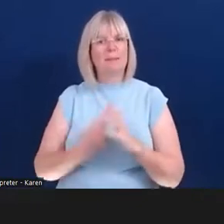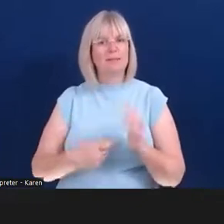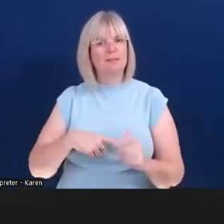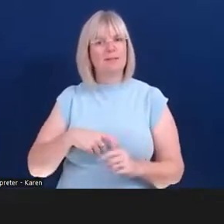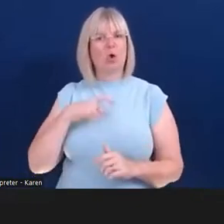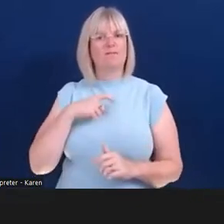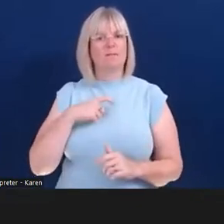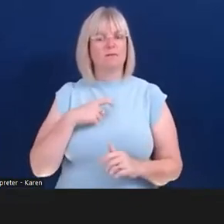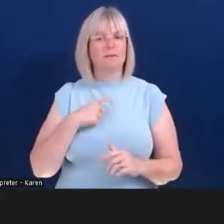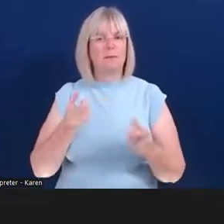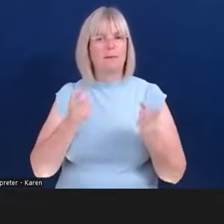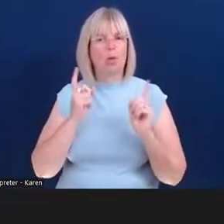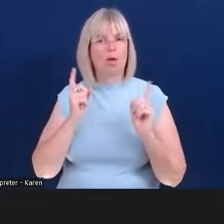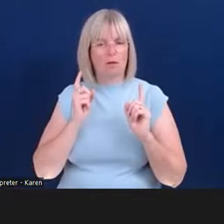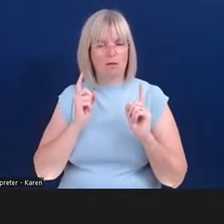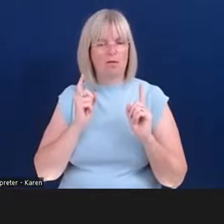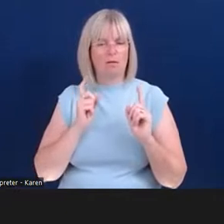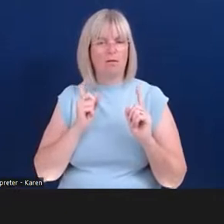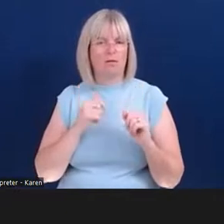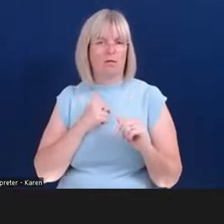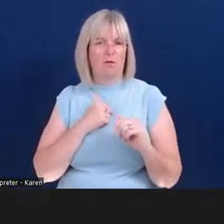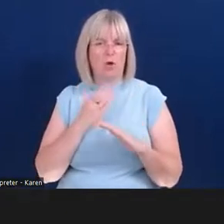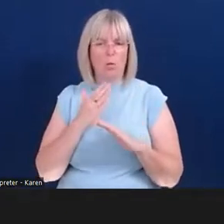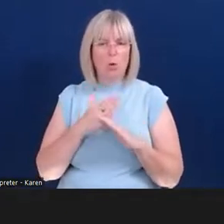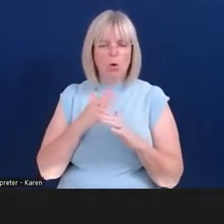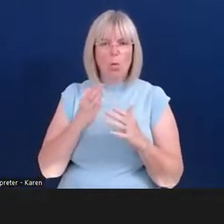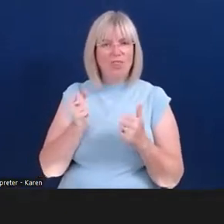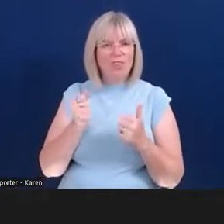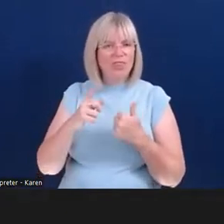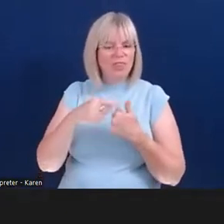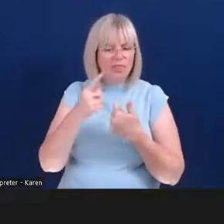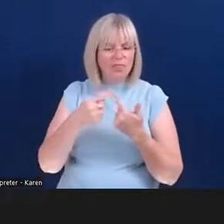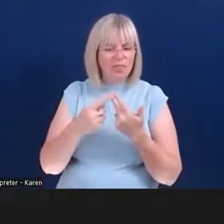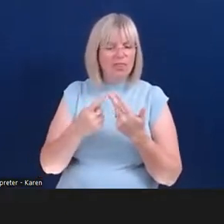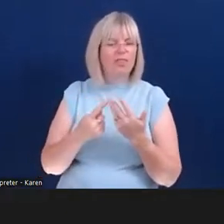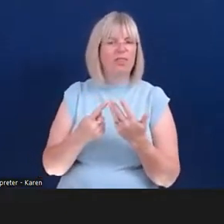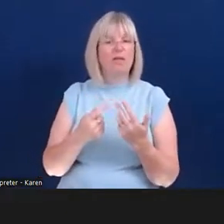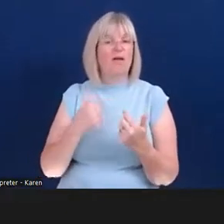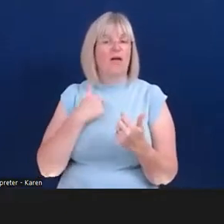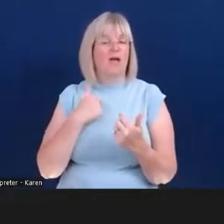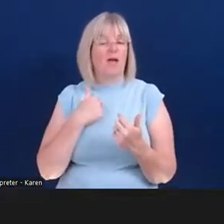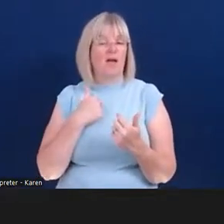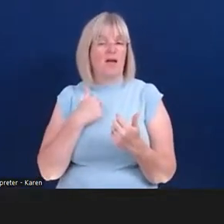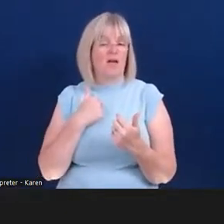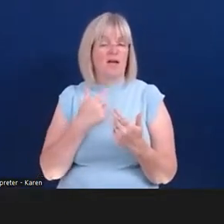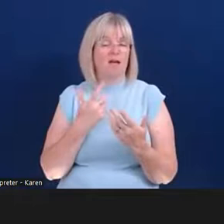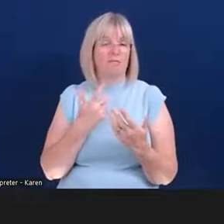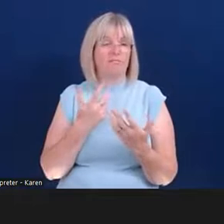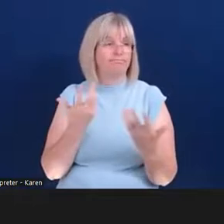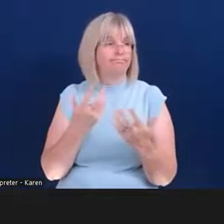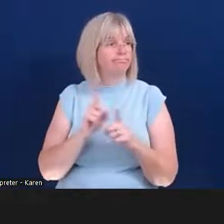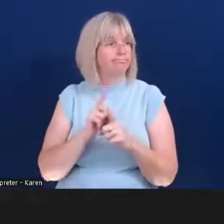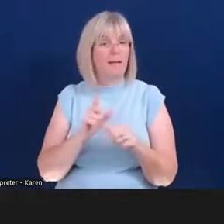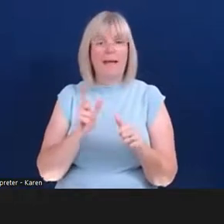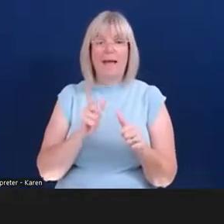And working alongside the different schemes with regards to this, I fell into the disability committed status to